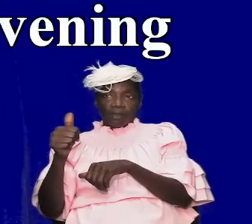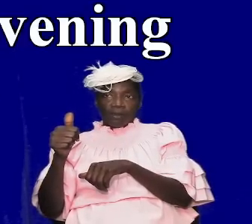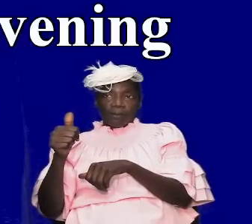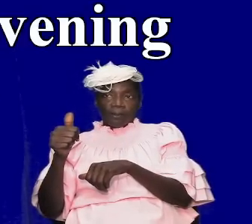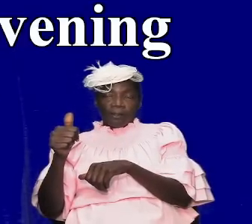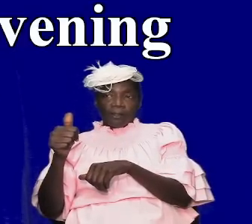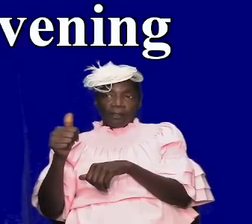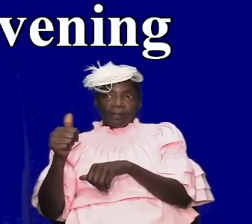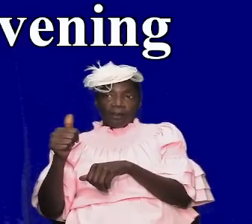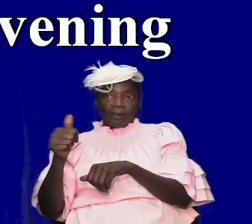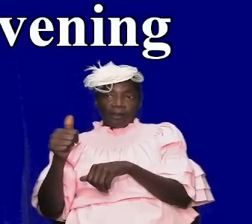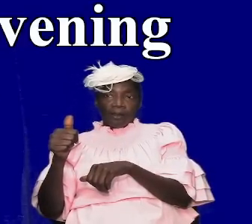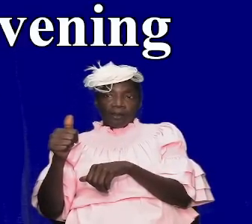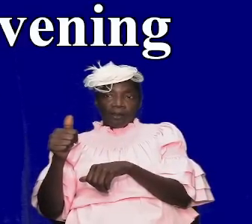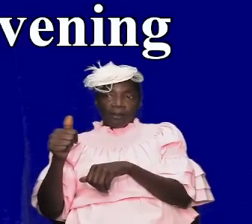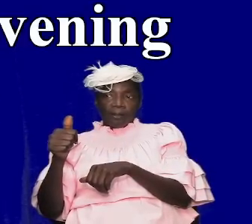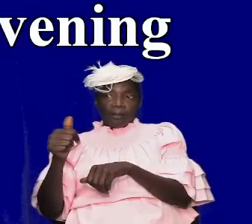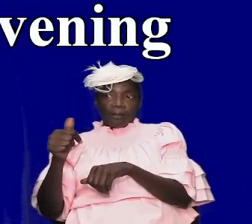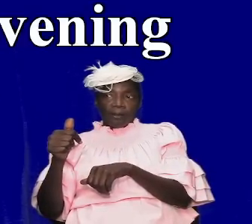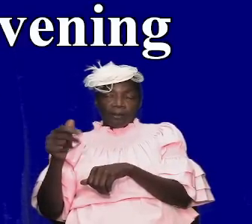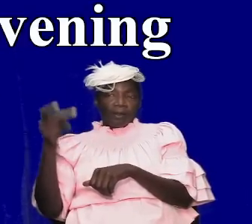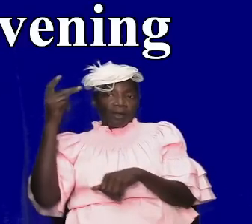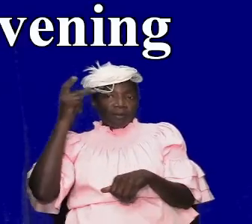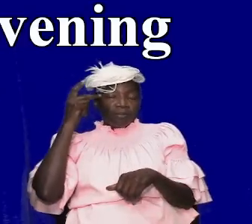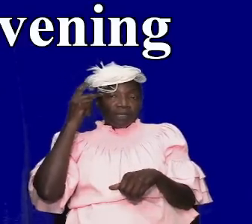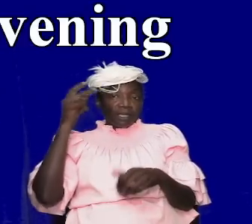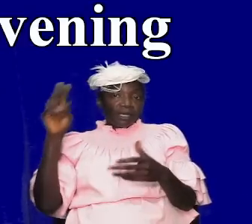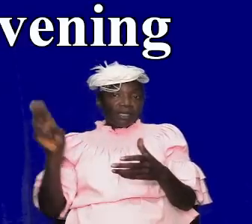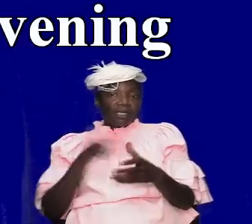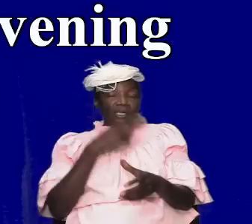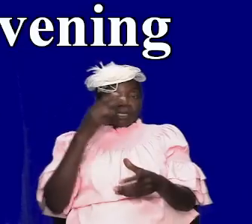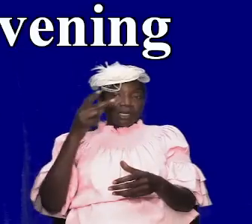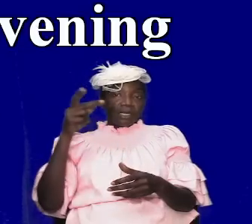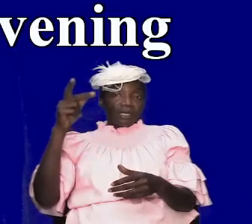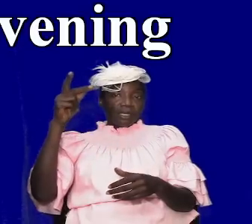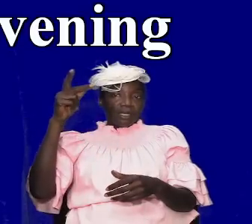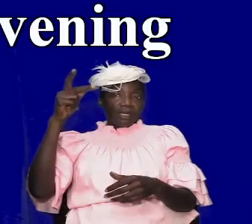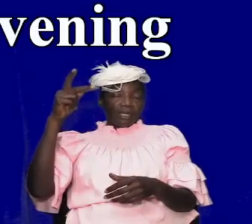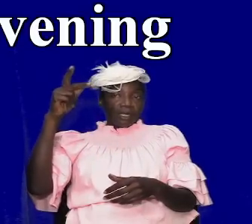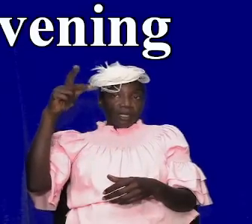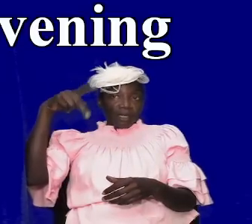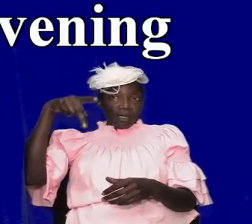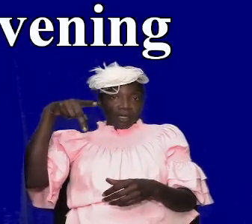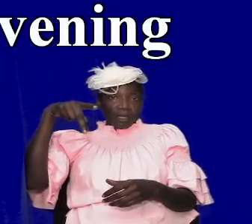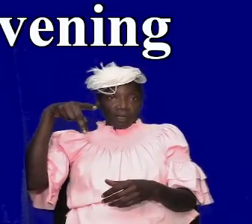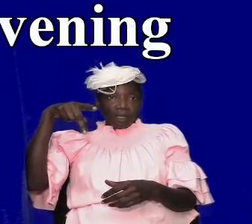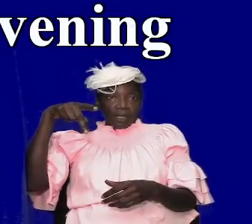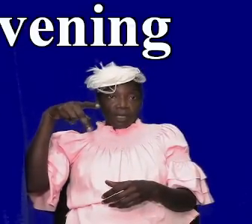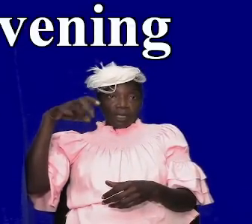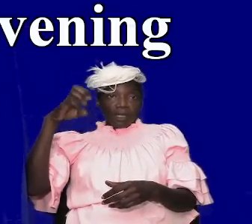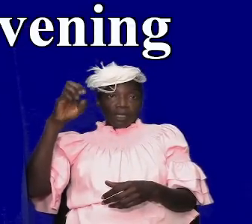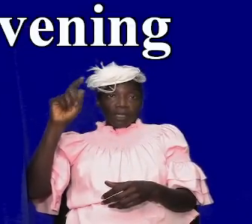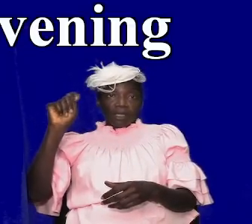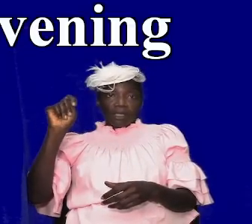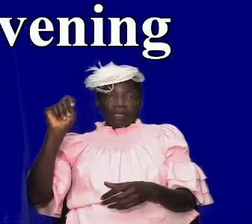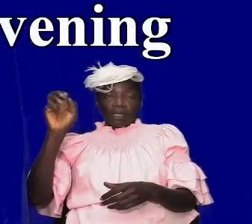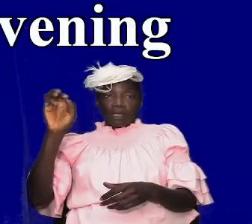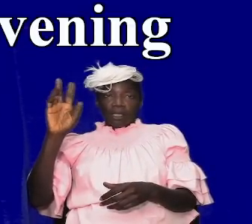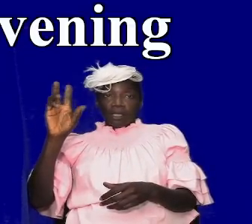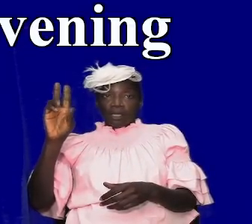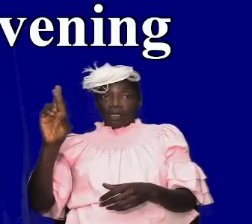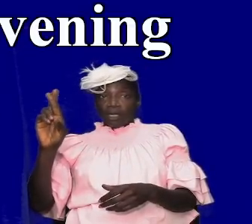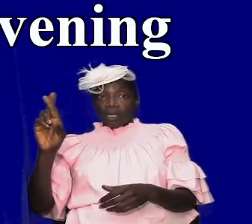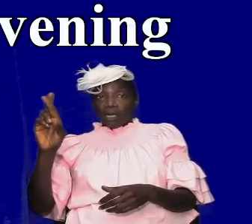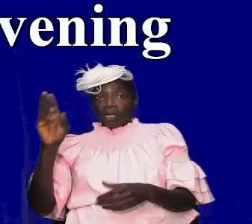1 uh recited again and i'm just giving us the scriptures and i want us to understand because there is